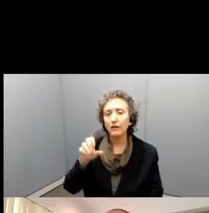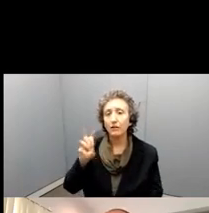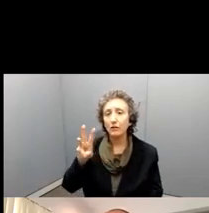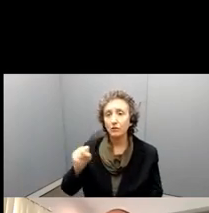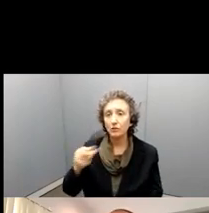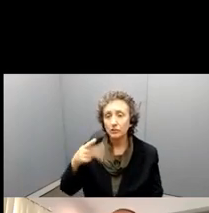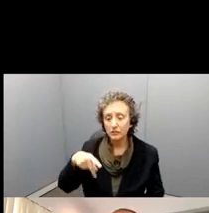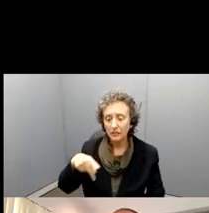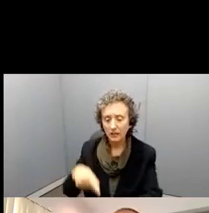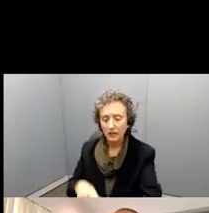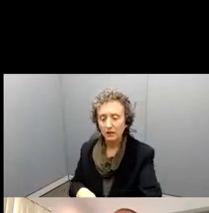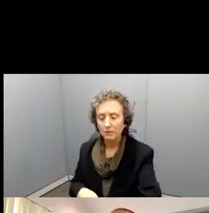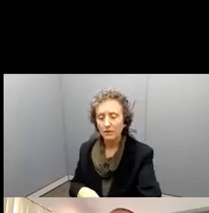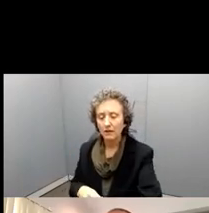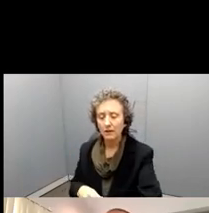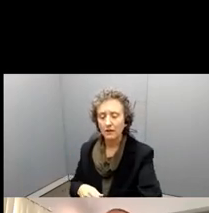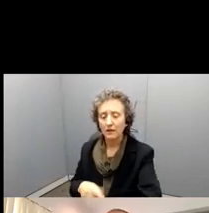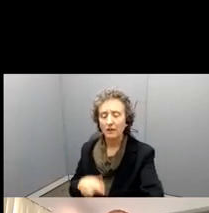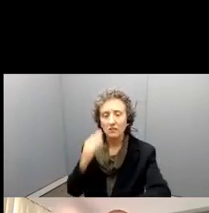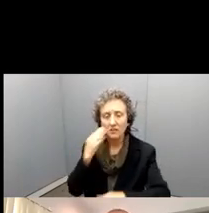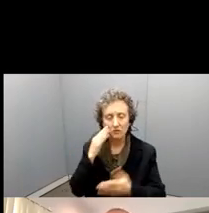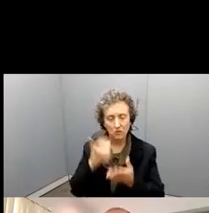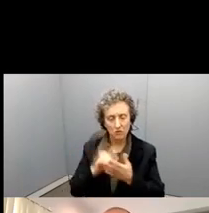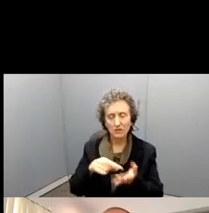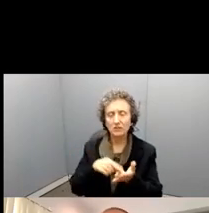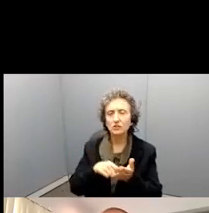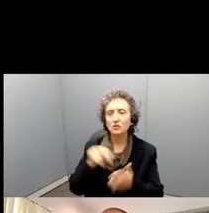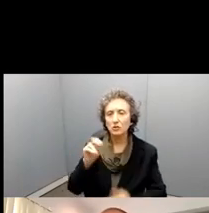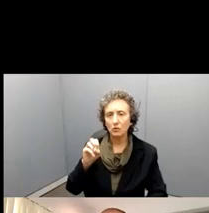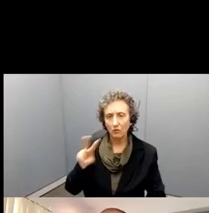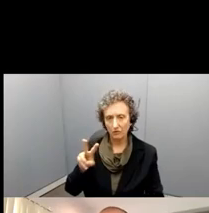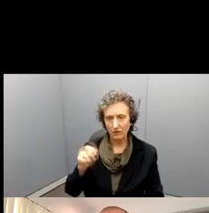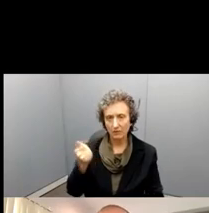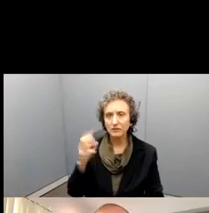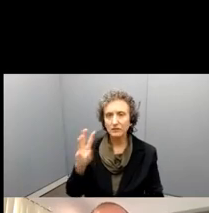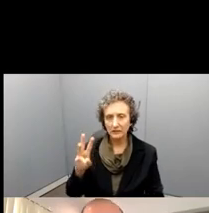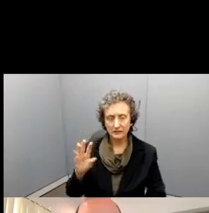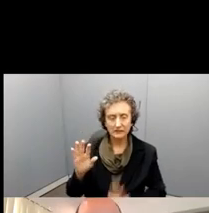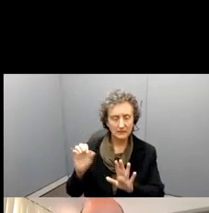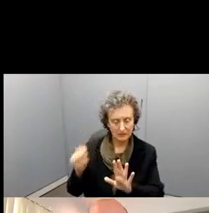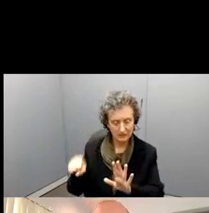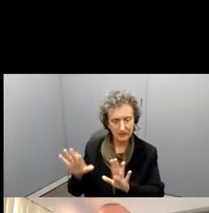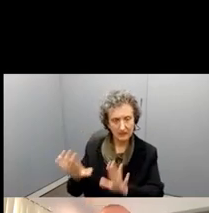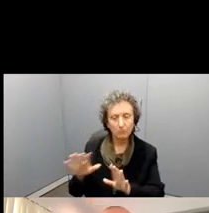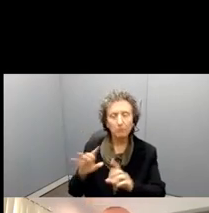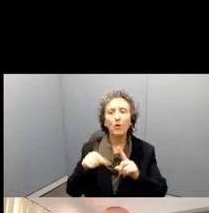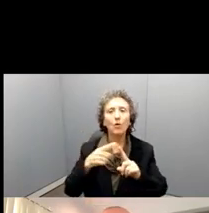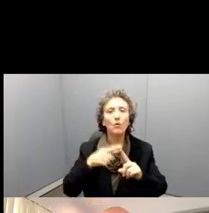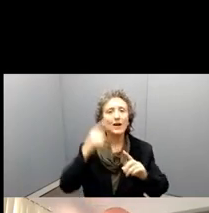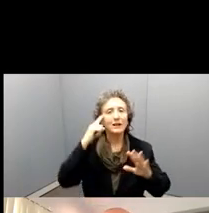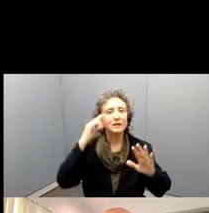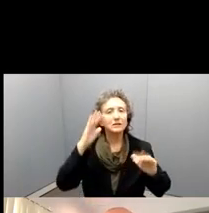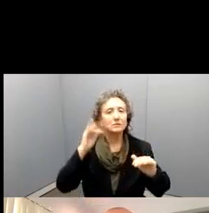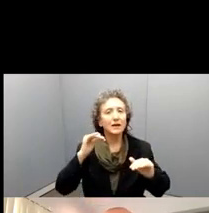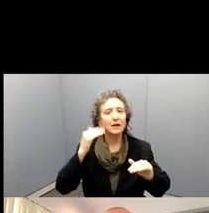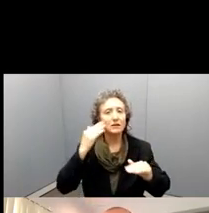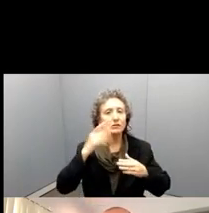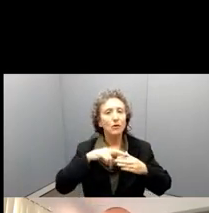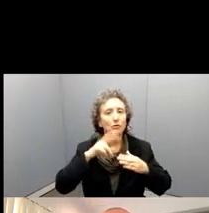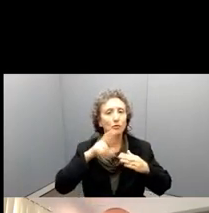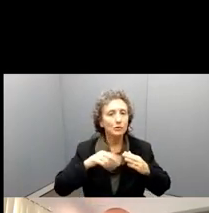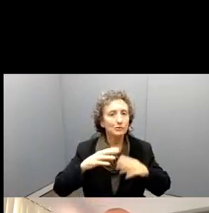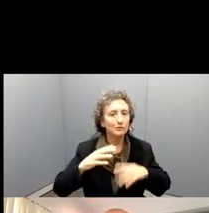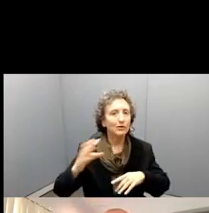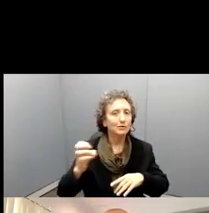application is due on November 16th, but when can they expect to hear back? Um,